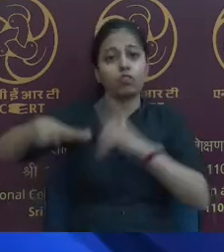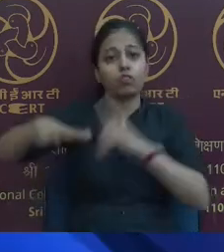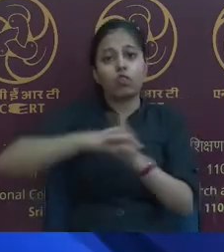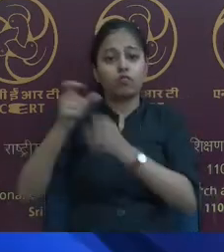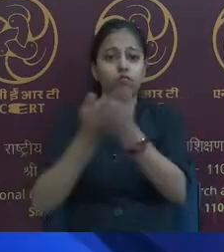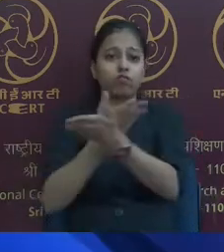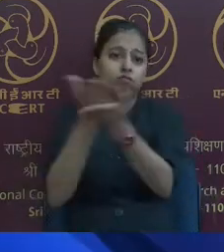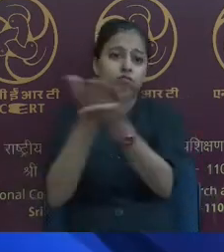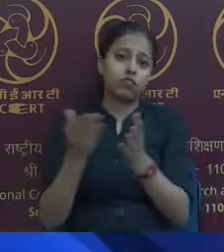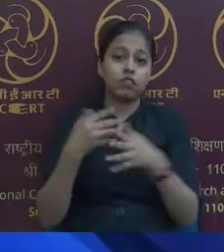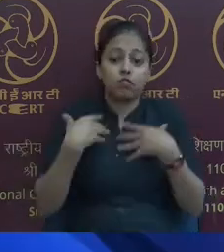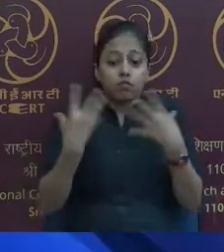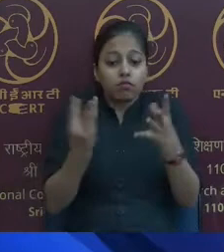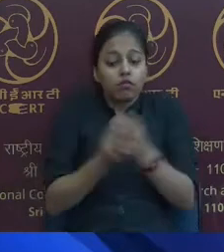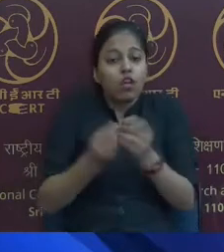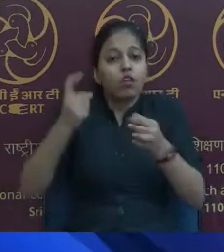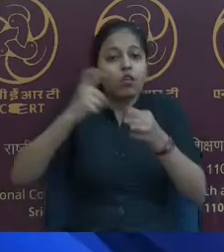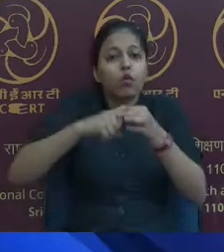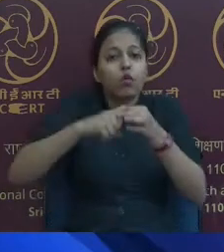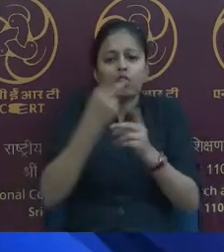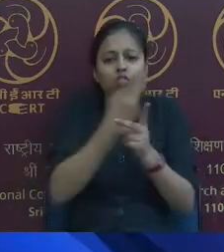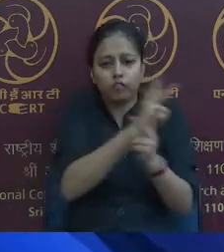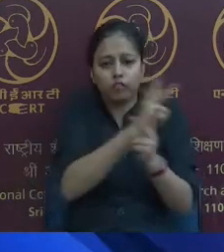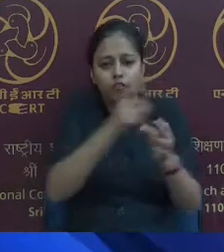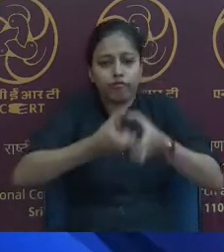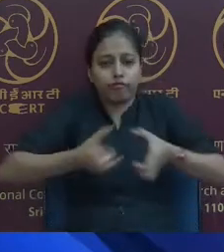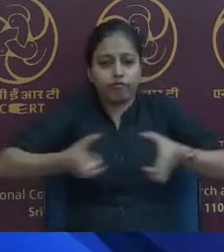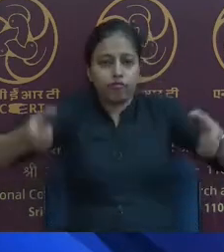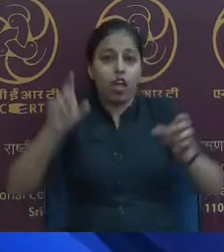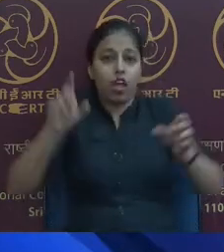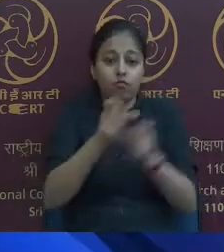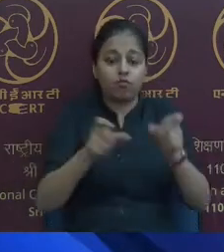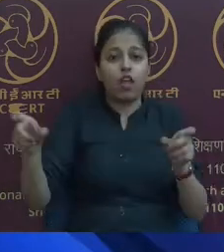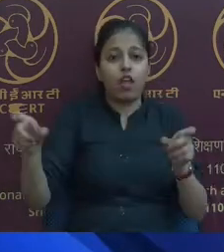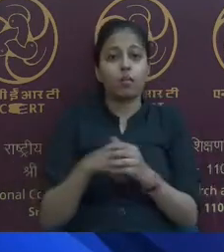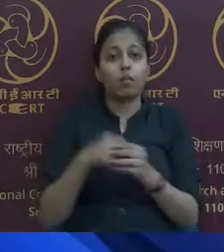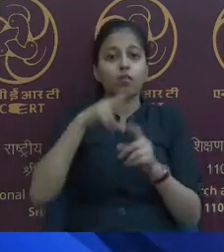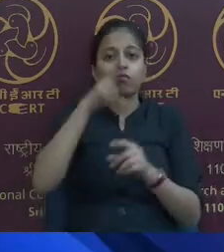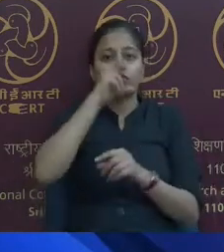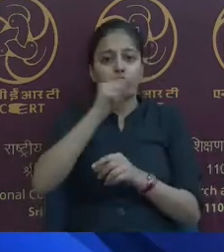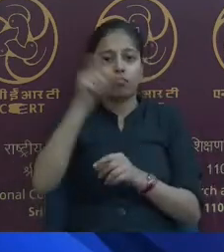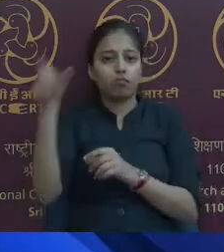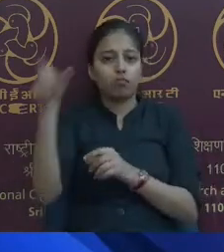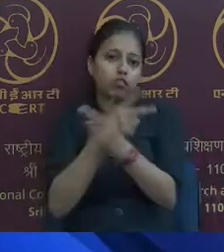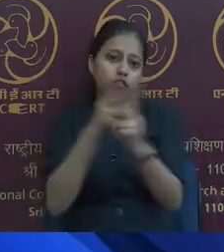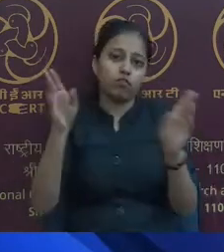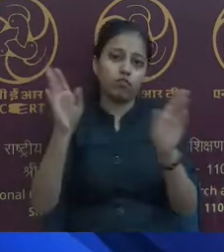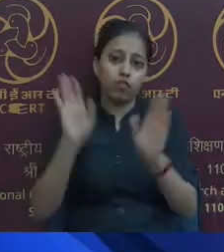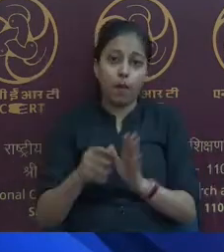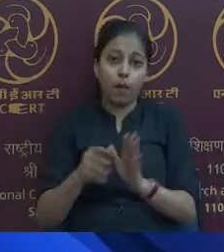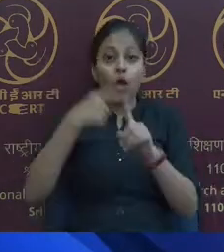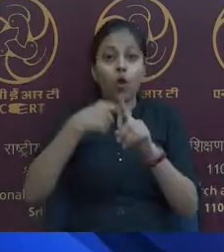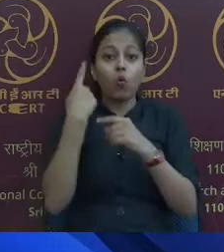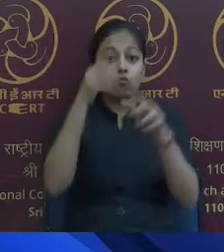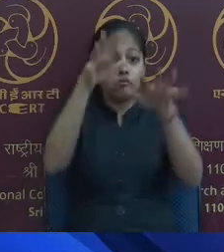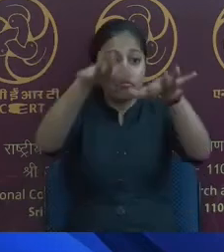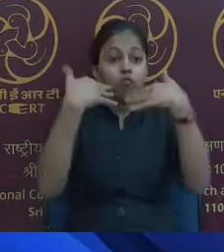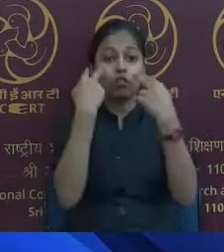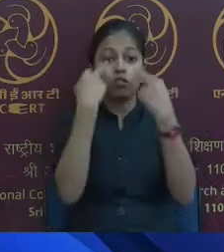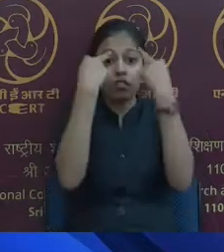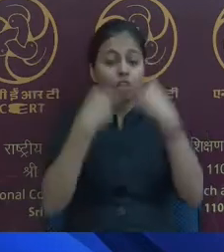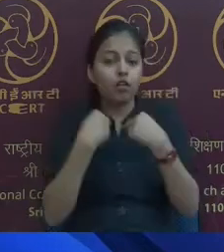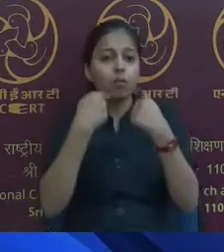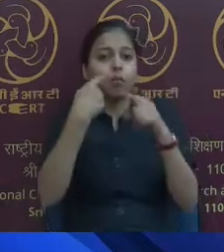We have been joined by our distinguished panel, presenters, and speakers today, along with our audience who is listening to us